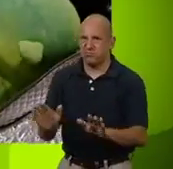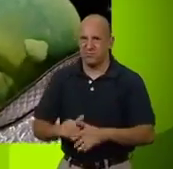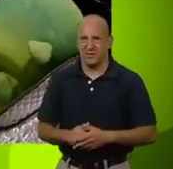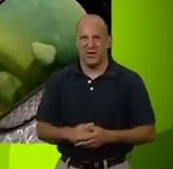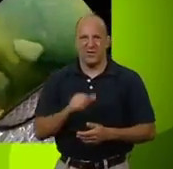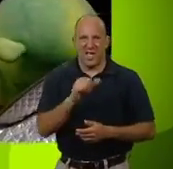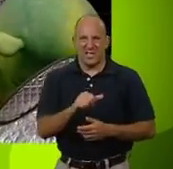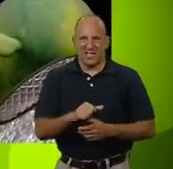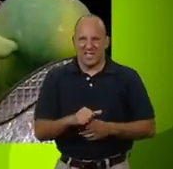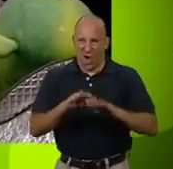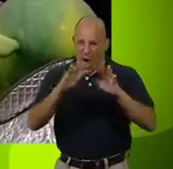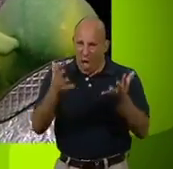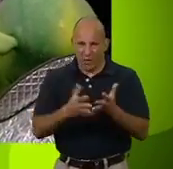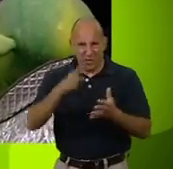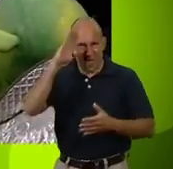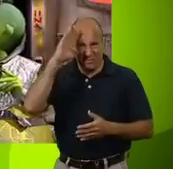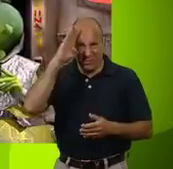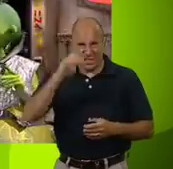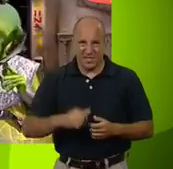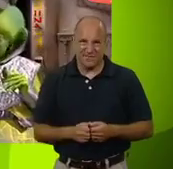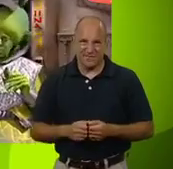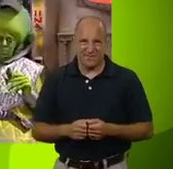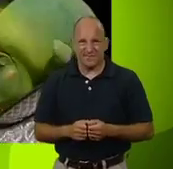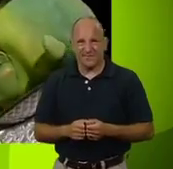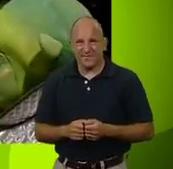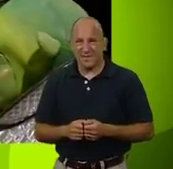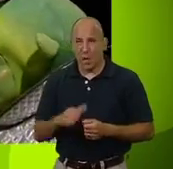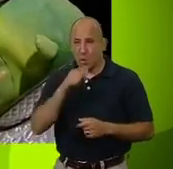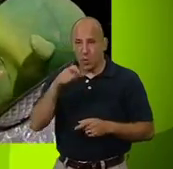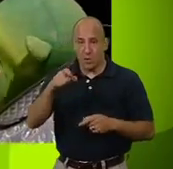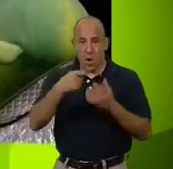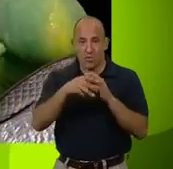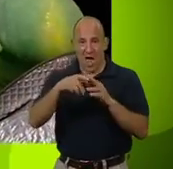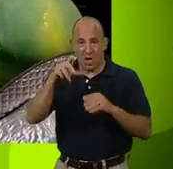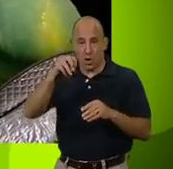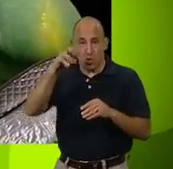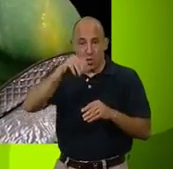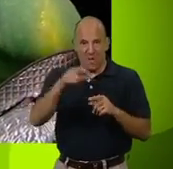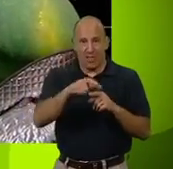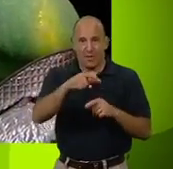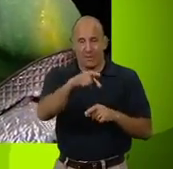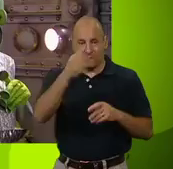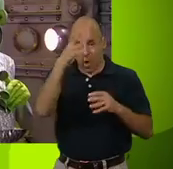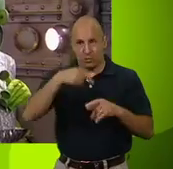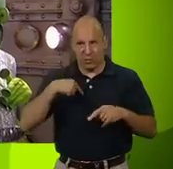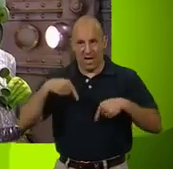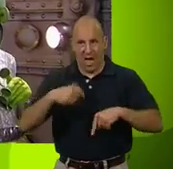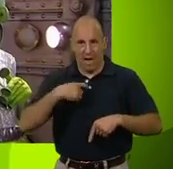Mmm. You're right. Earth is far too dangerous. Shall we use the amnesia way to make the humans forget they ever existed?